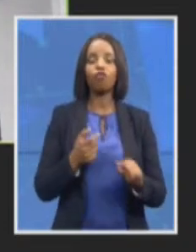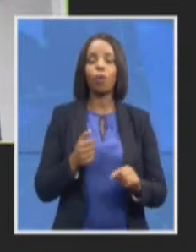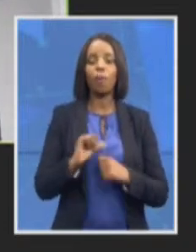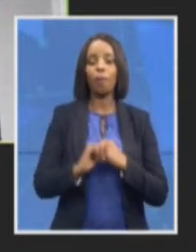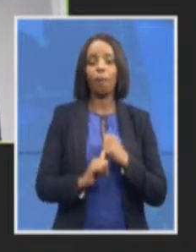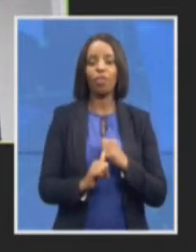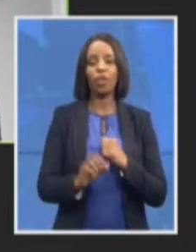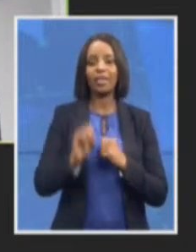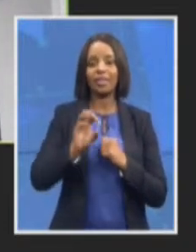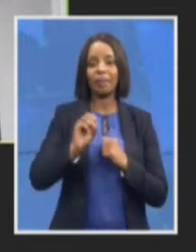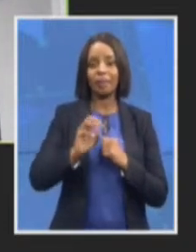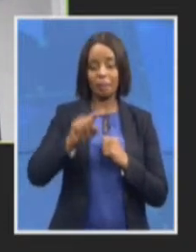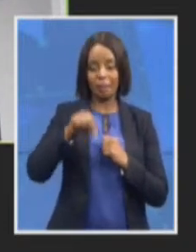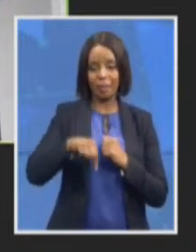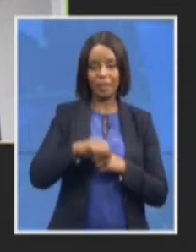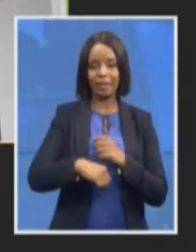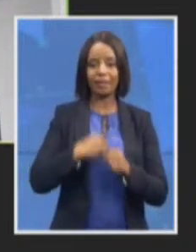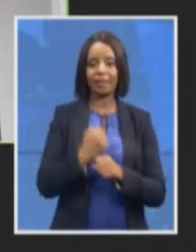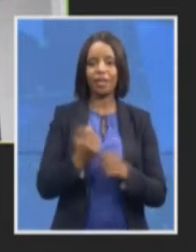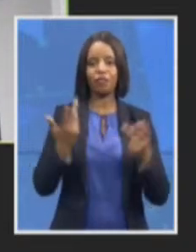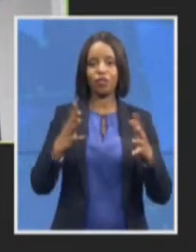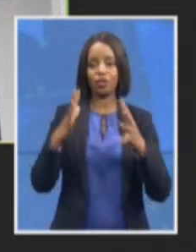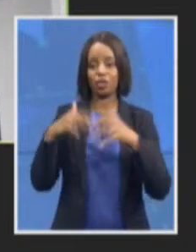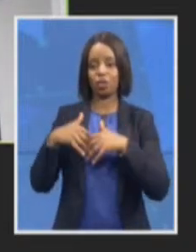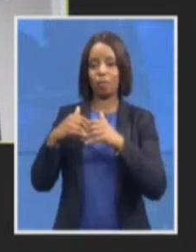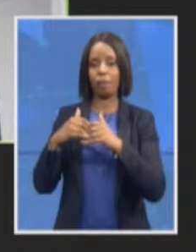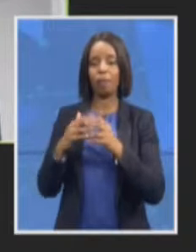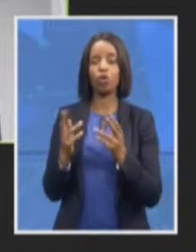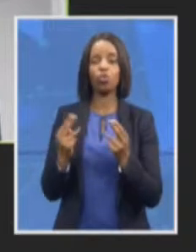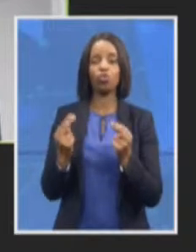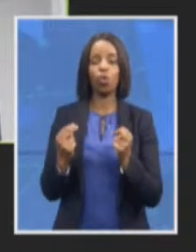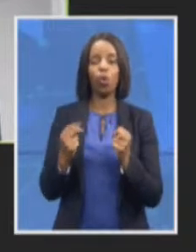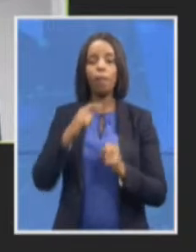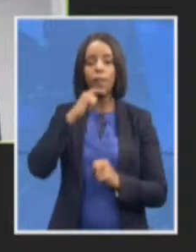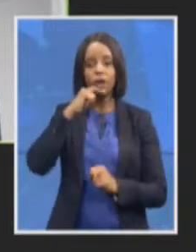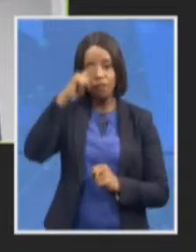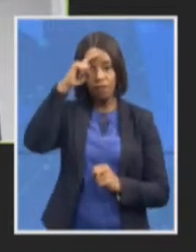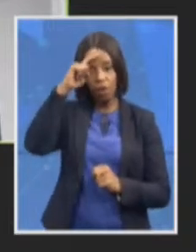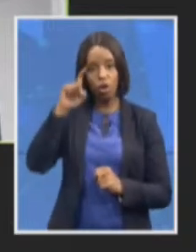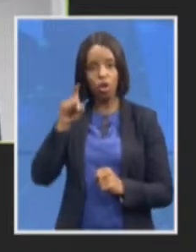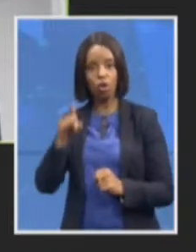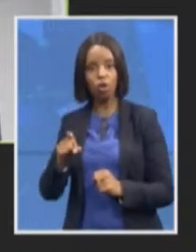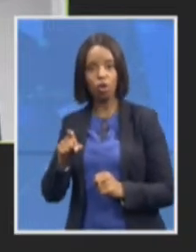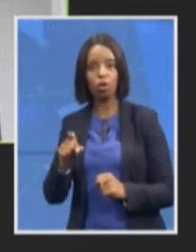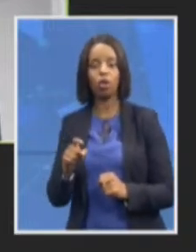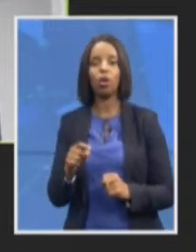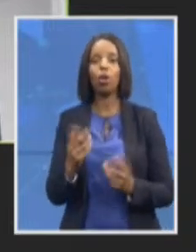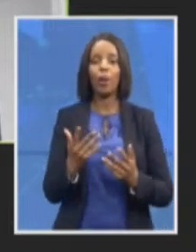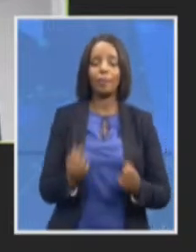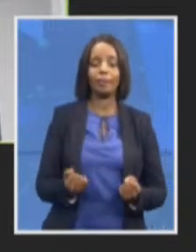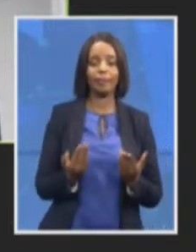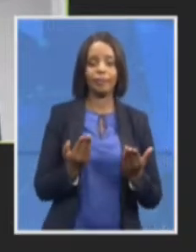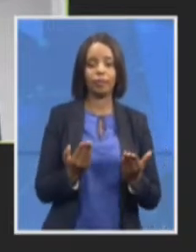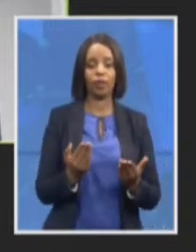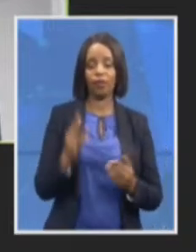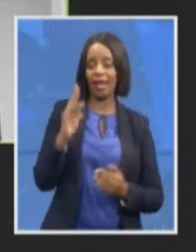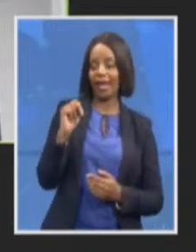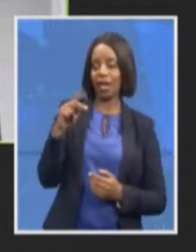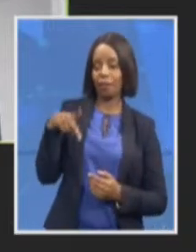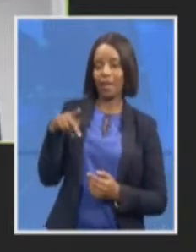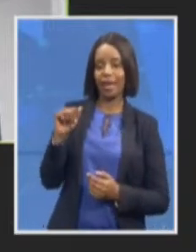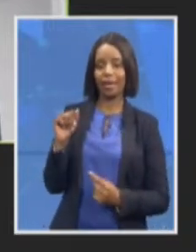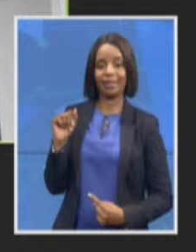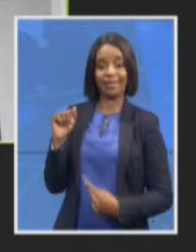in the NPS that's the National Prosecuting Service of the NPA in order to deal specifically with matters that emanate